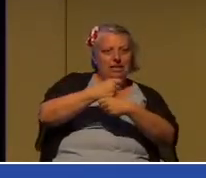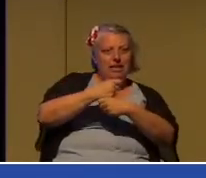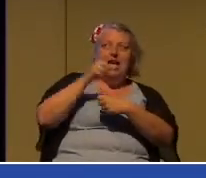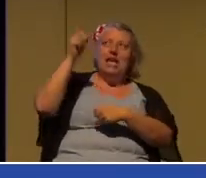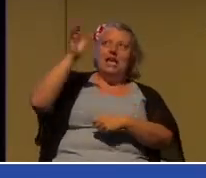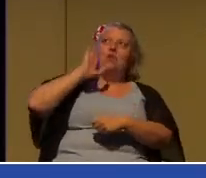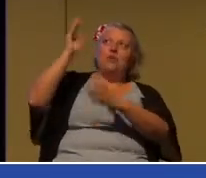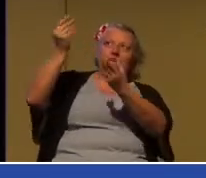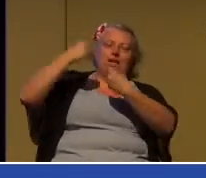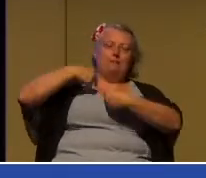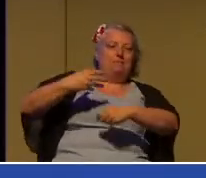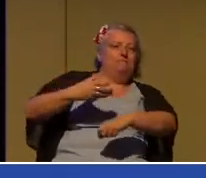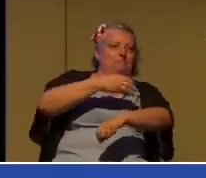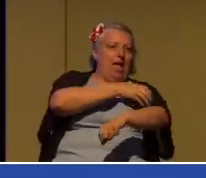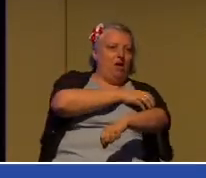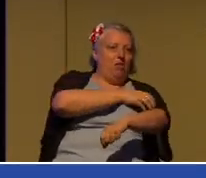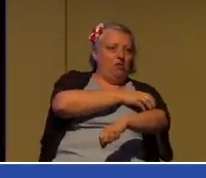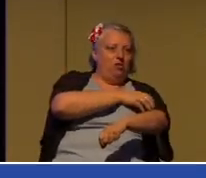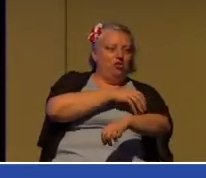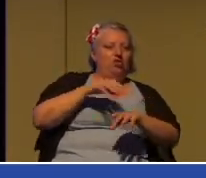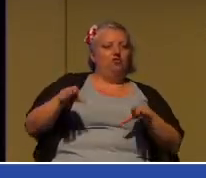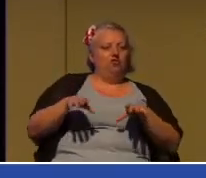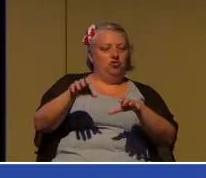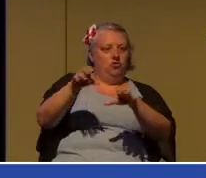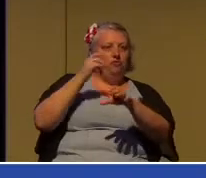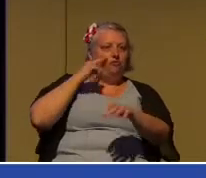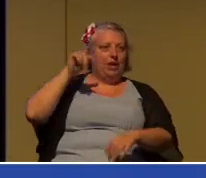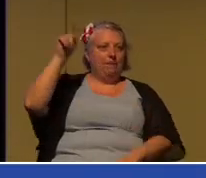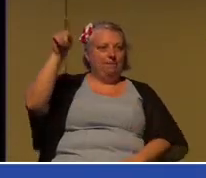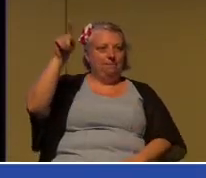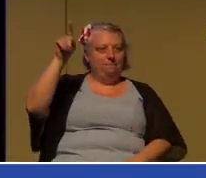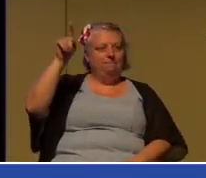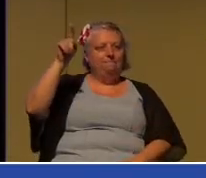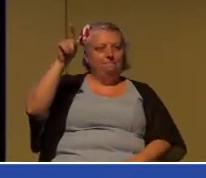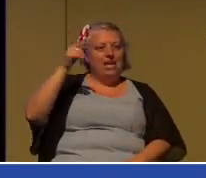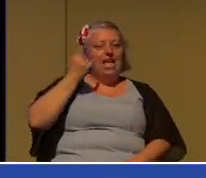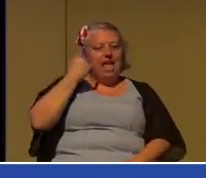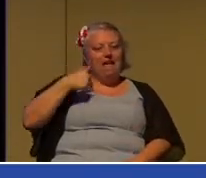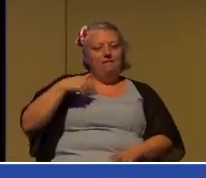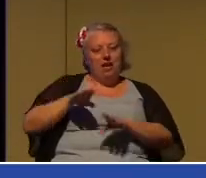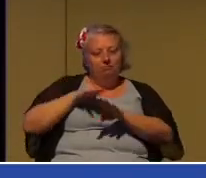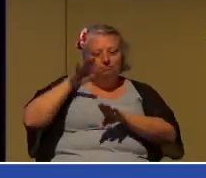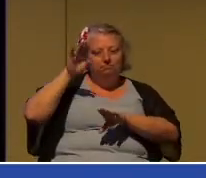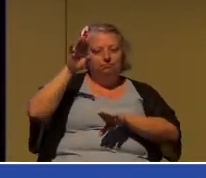in faith. So as one author said, when God closes the door,